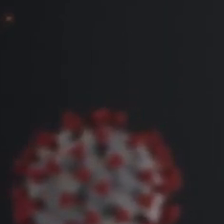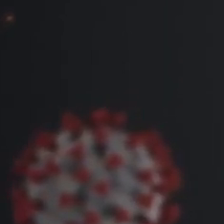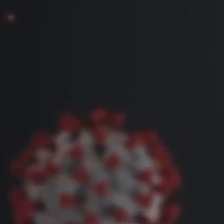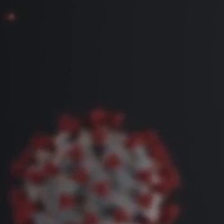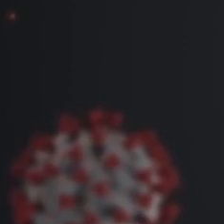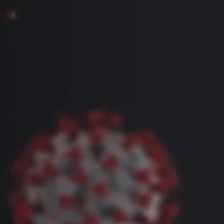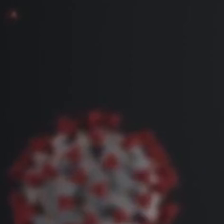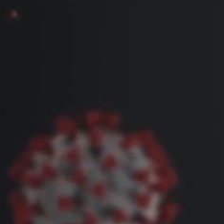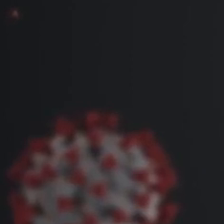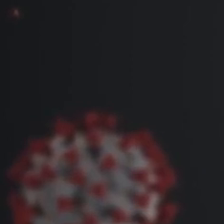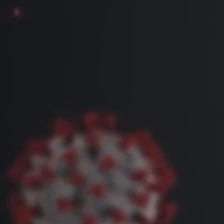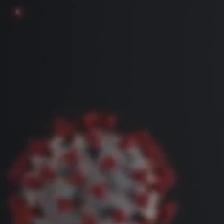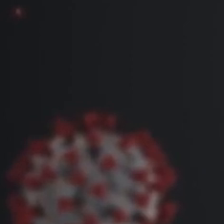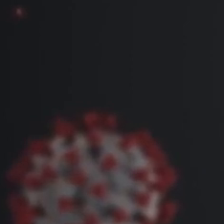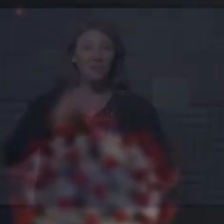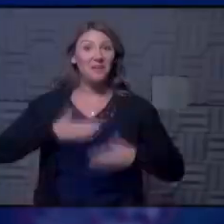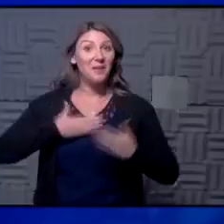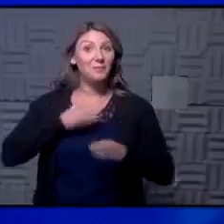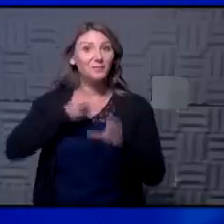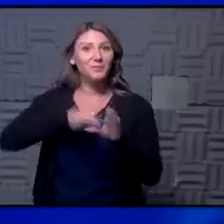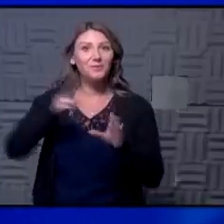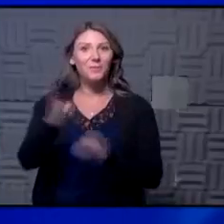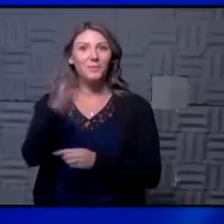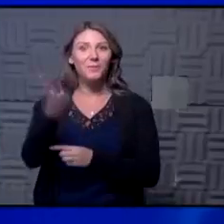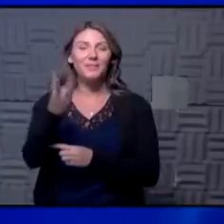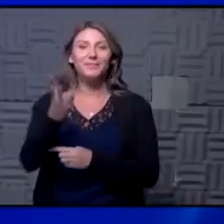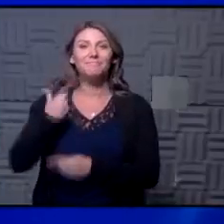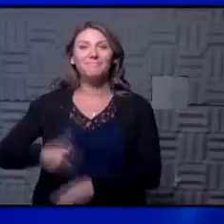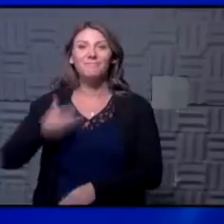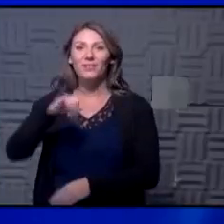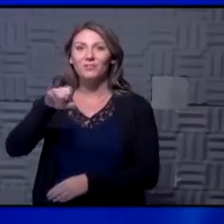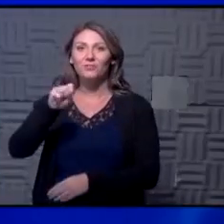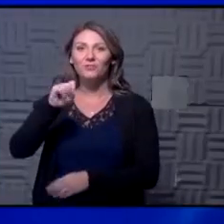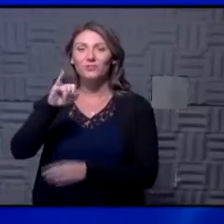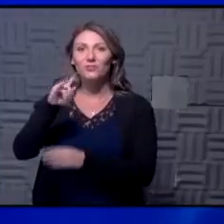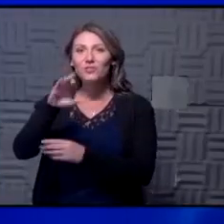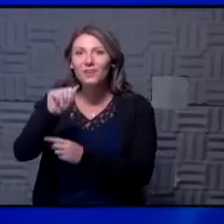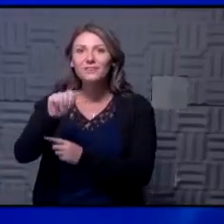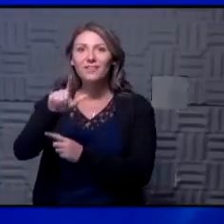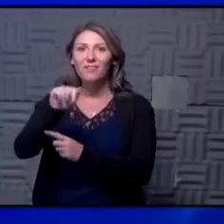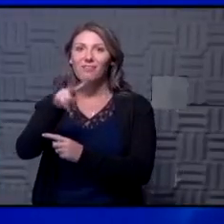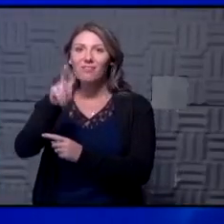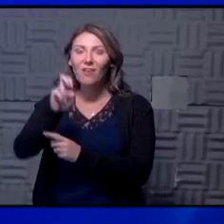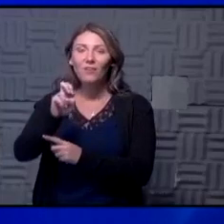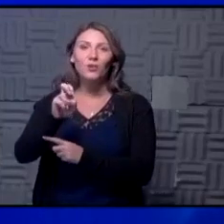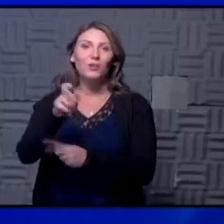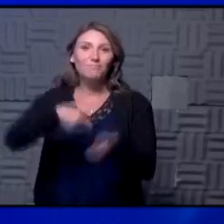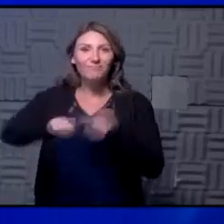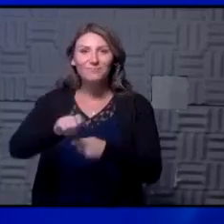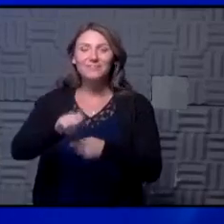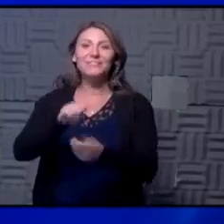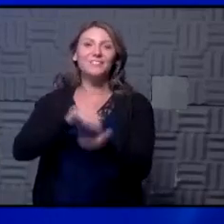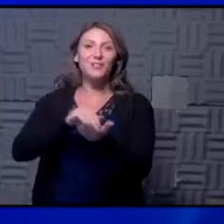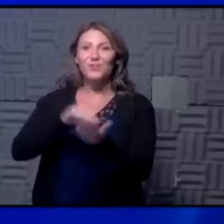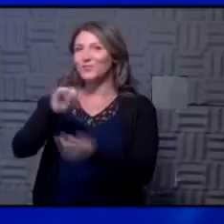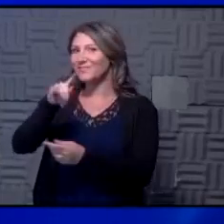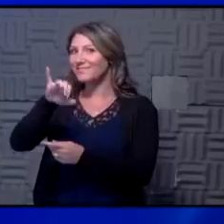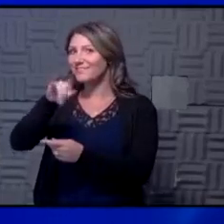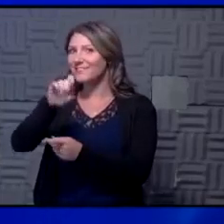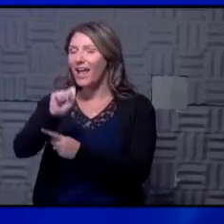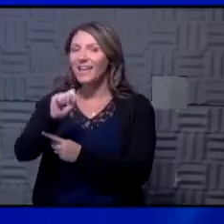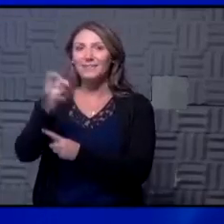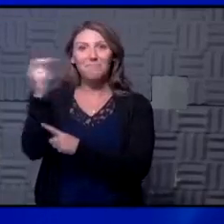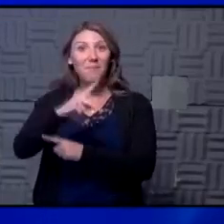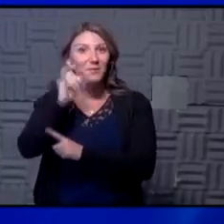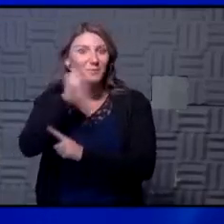good morning everyone so glad you're with us on this Wednesday I'm Jessica level in for dr. Steve Stites our chief medical officer and yes he will be back tomorrow